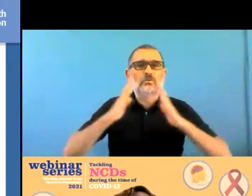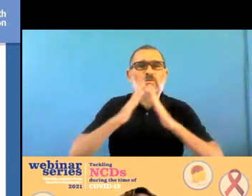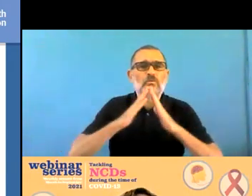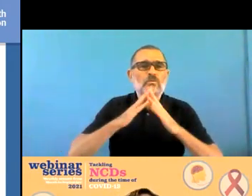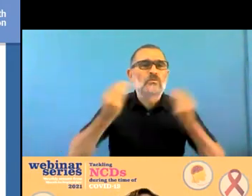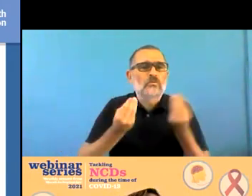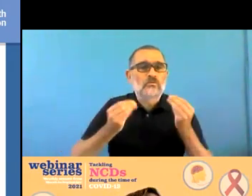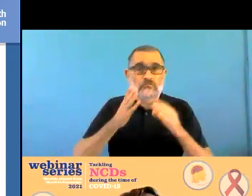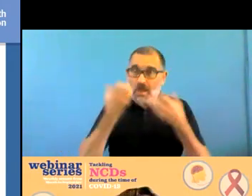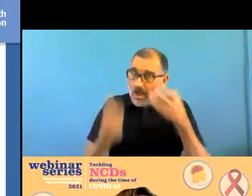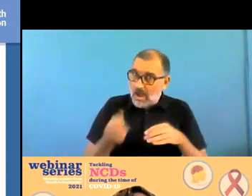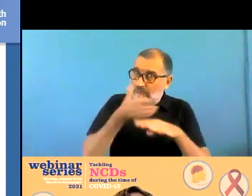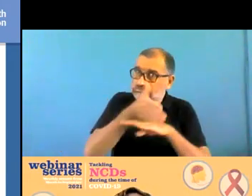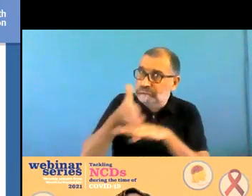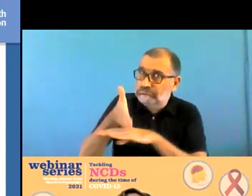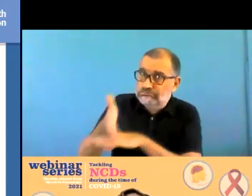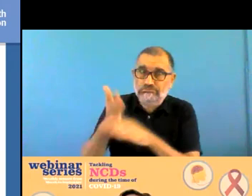elderly people